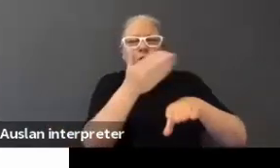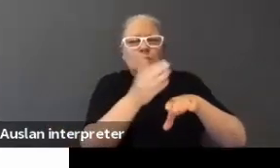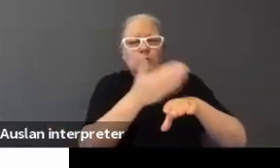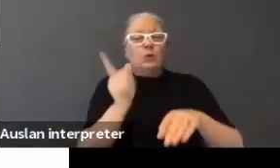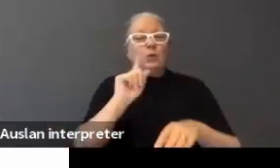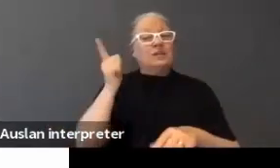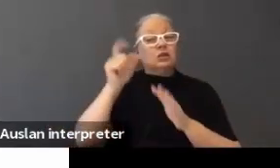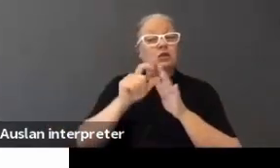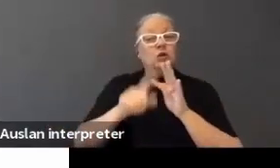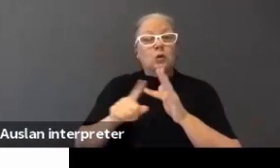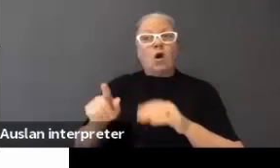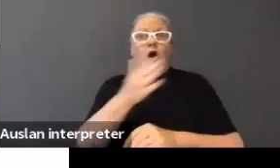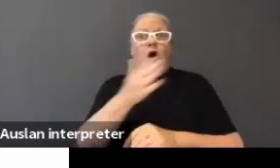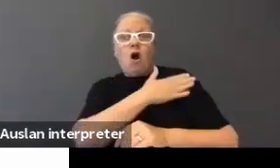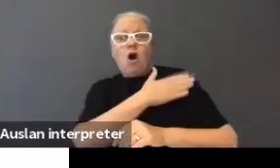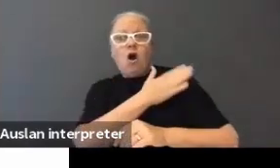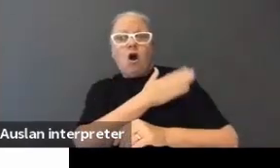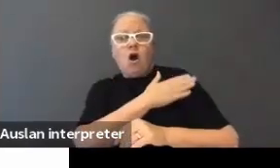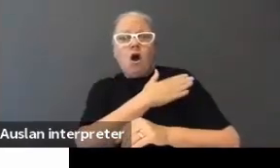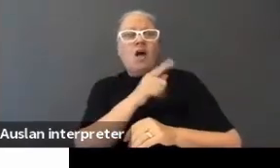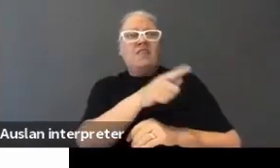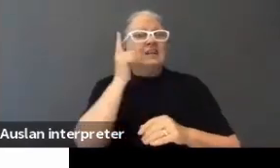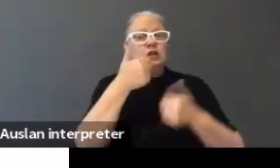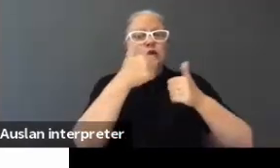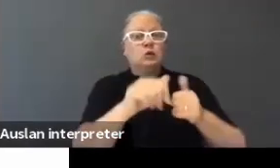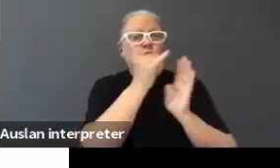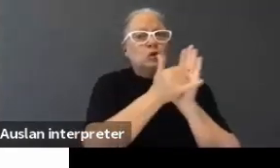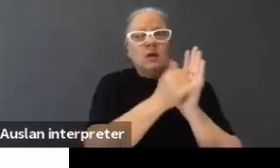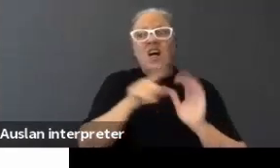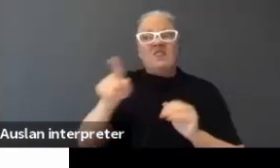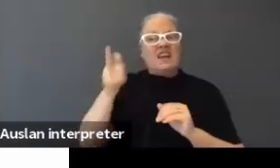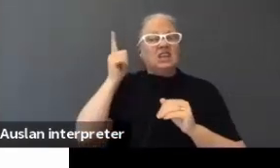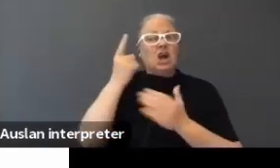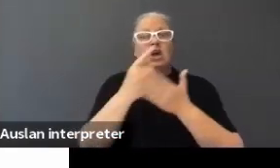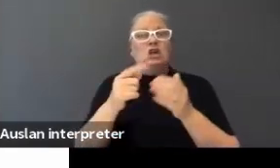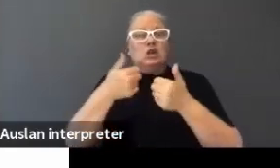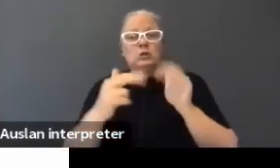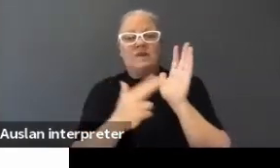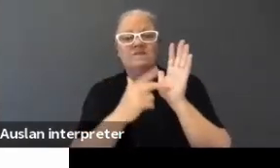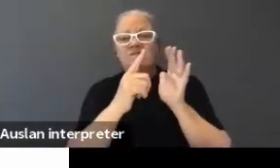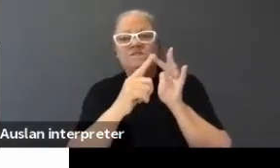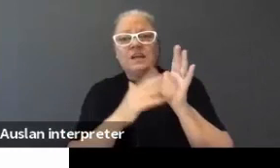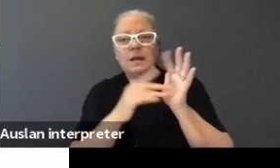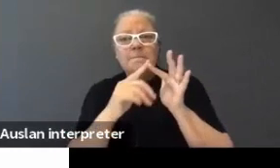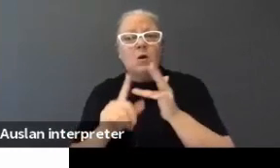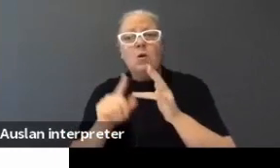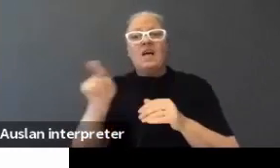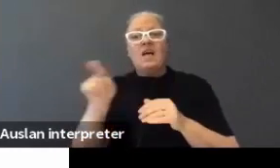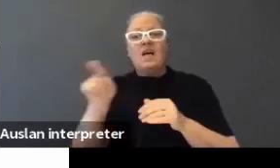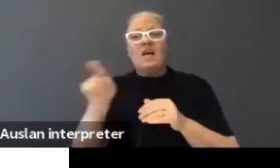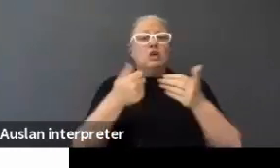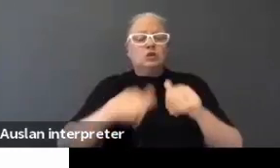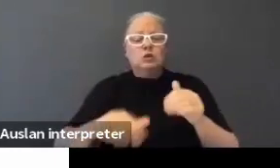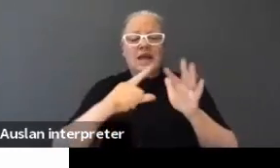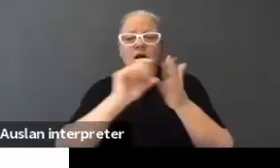was doing. Oh, this teacher is only going to use YouTube videos. This teacher is only going to use Vimeo videos. This teacher is only going to use Echo 360.